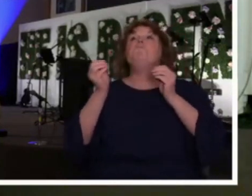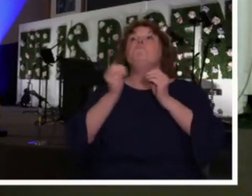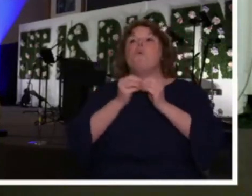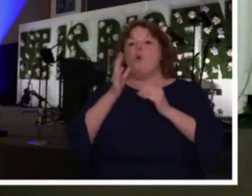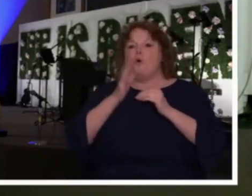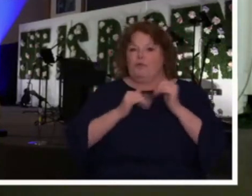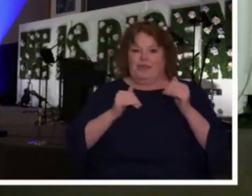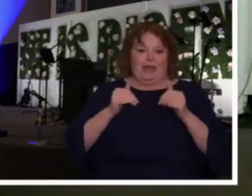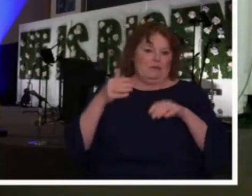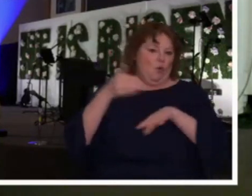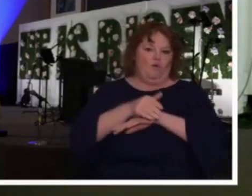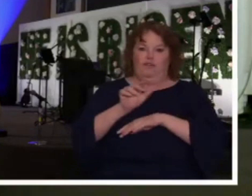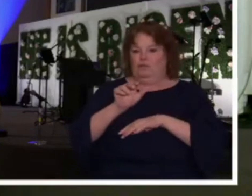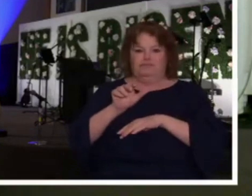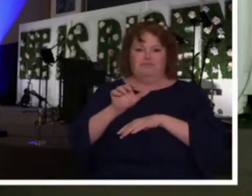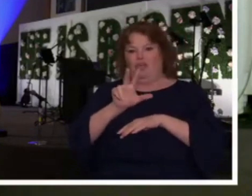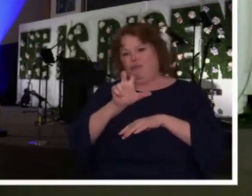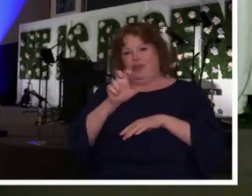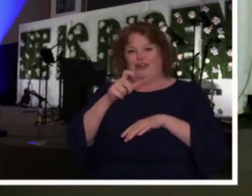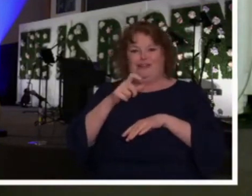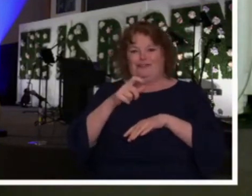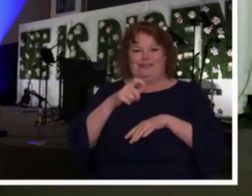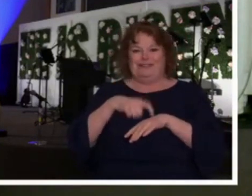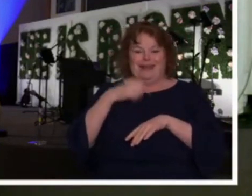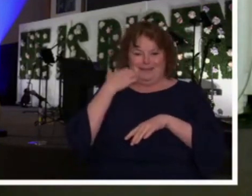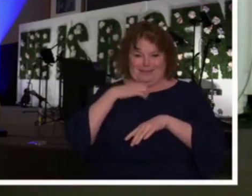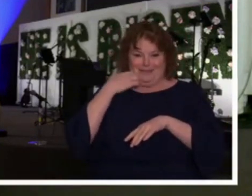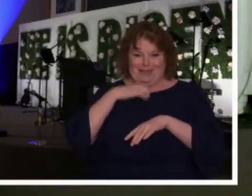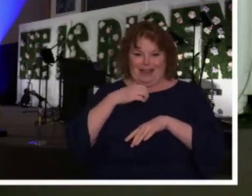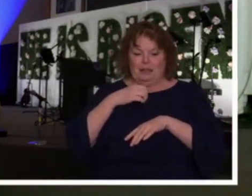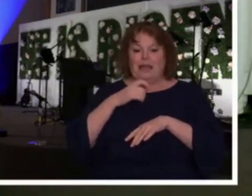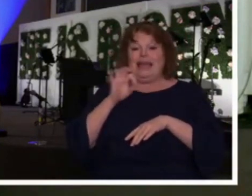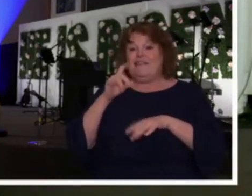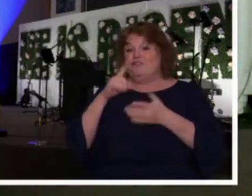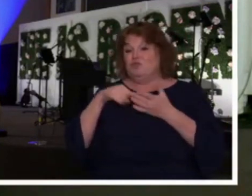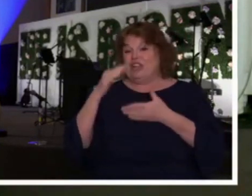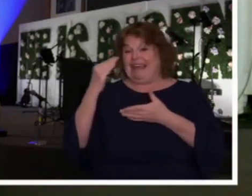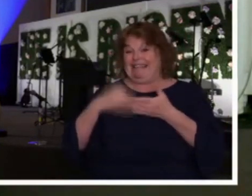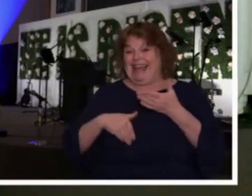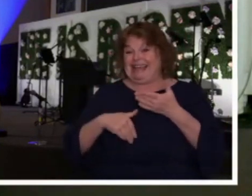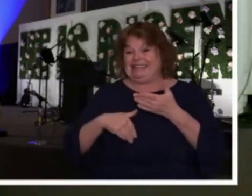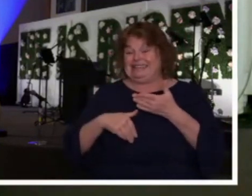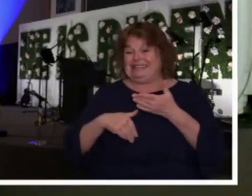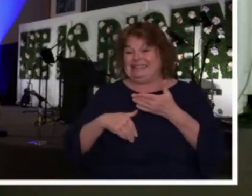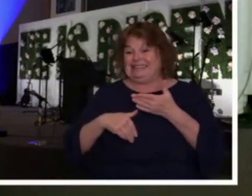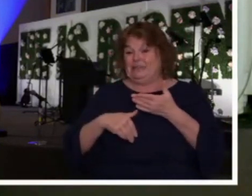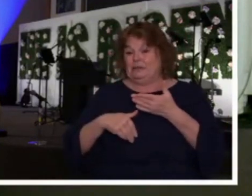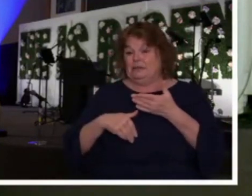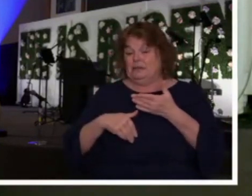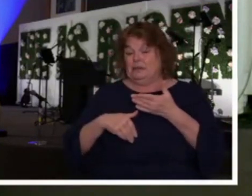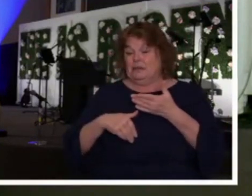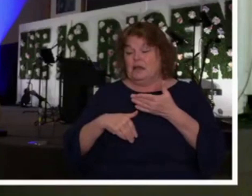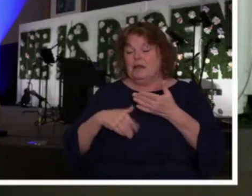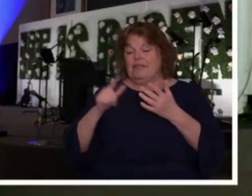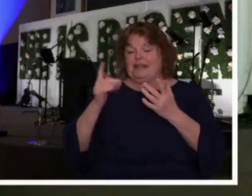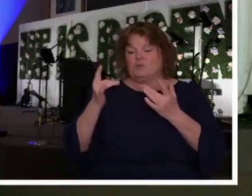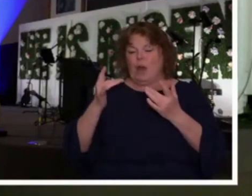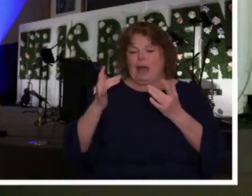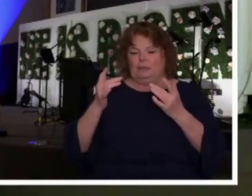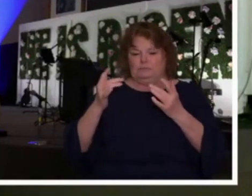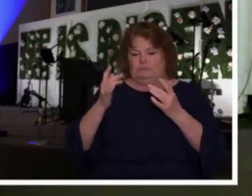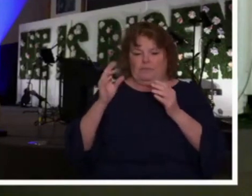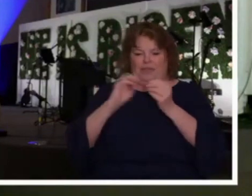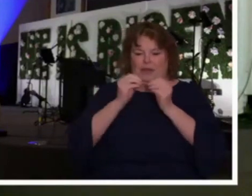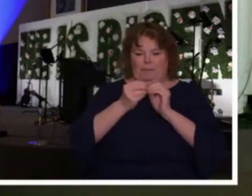often than that. And for those of us that check it lower, this is where we bring the median to. Seventy-one